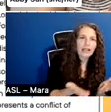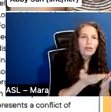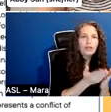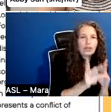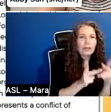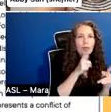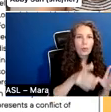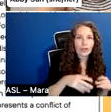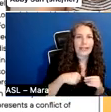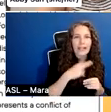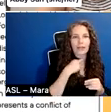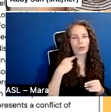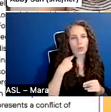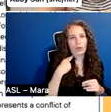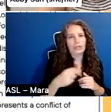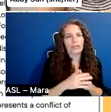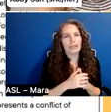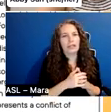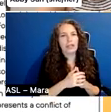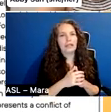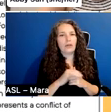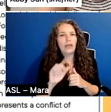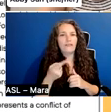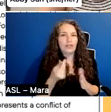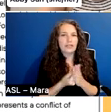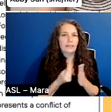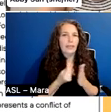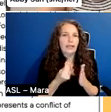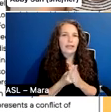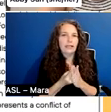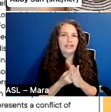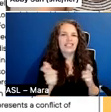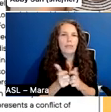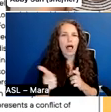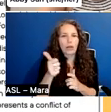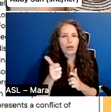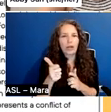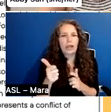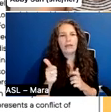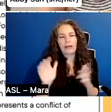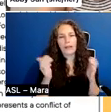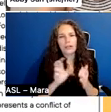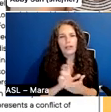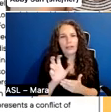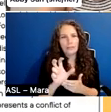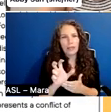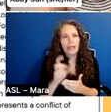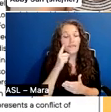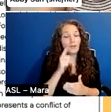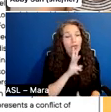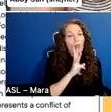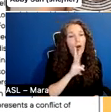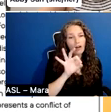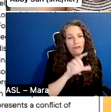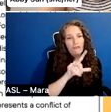but they also get a bigger percentage of the return. And when it comes to the waterfall, the first money